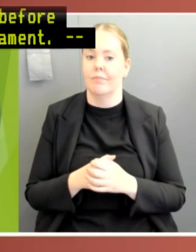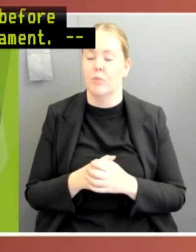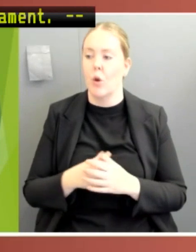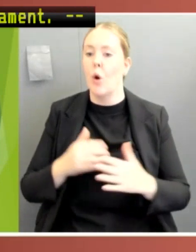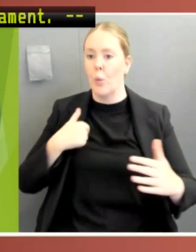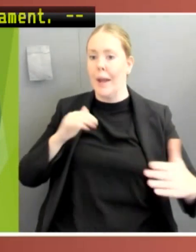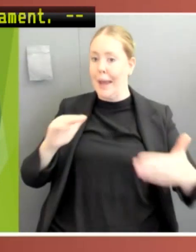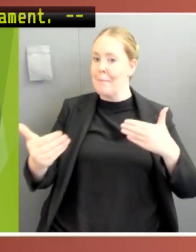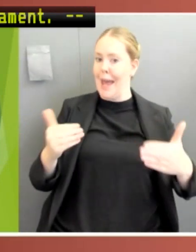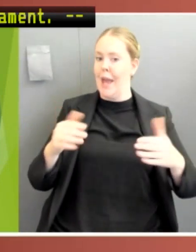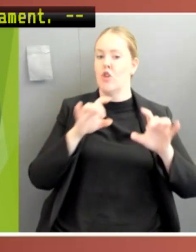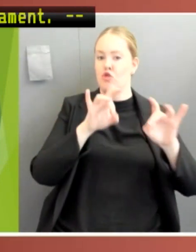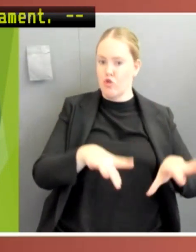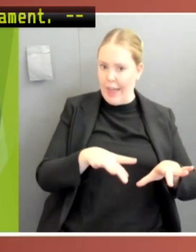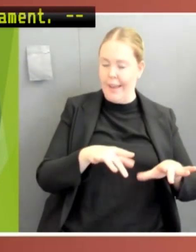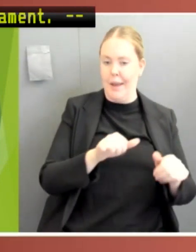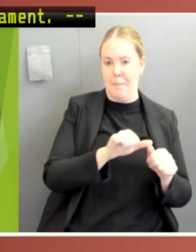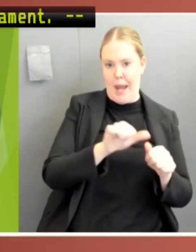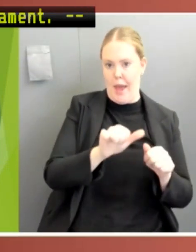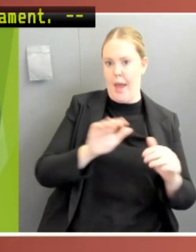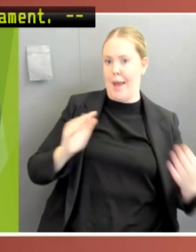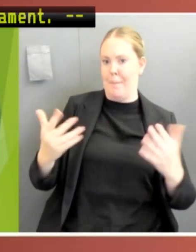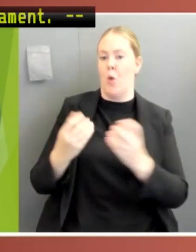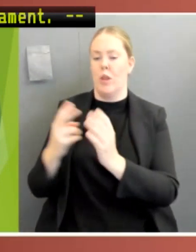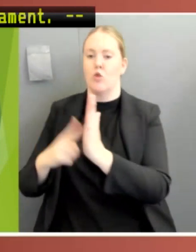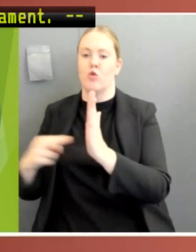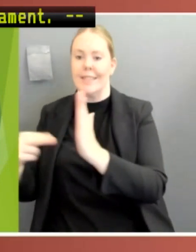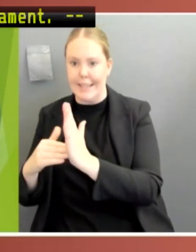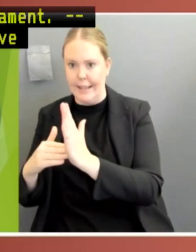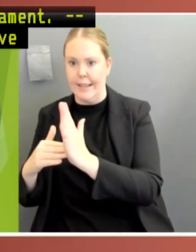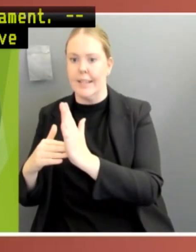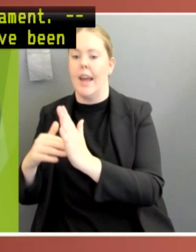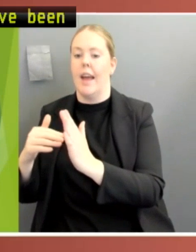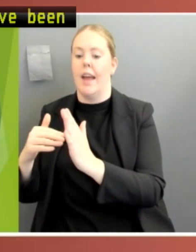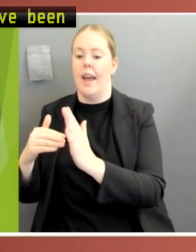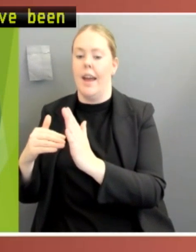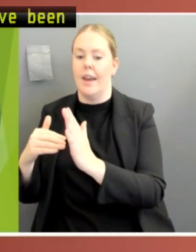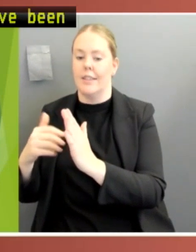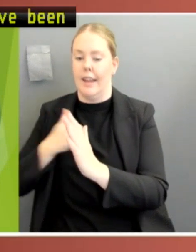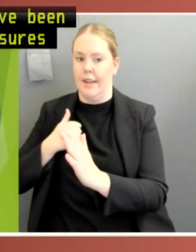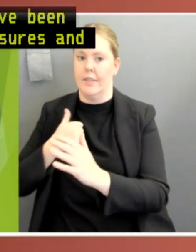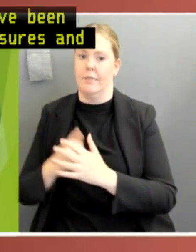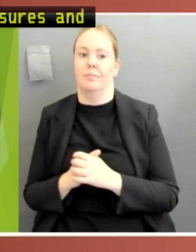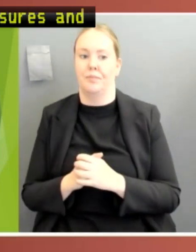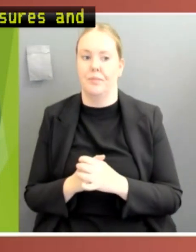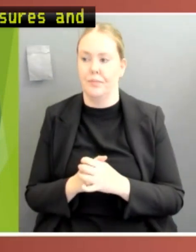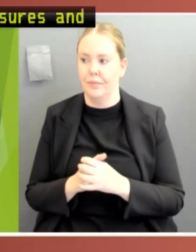So time may have been provided for debate on key measures and issues in the Commonwealth parliament, but social distancing requirements and the need to reduce the risk of transmission meant that not all